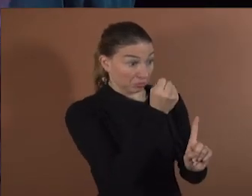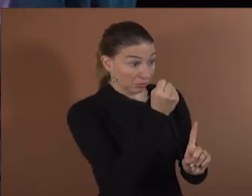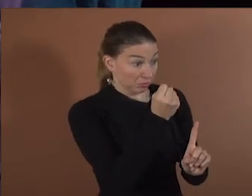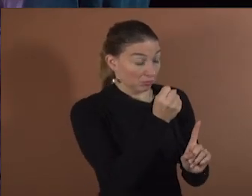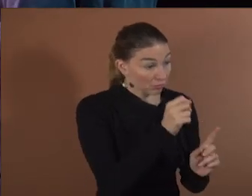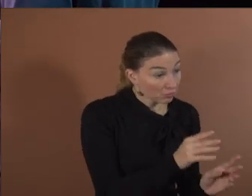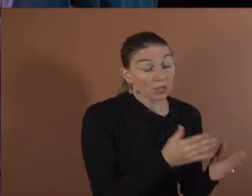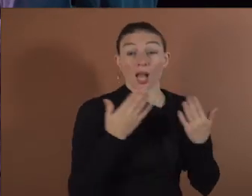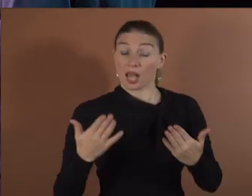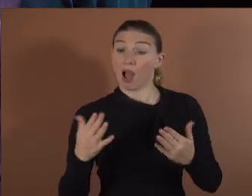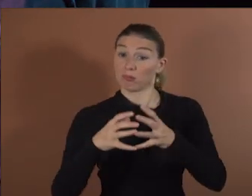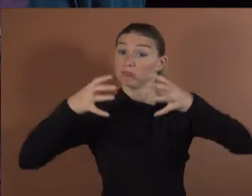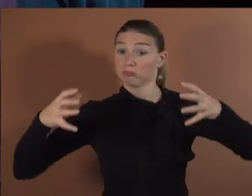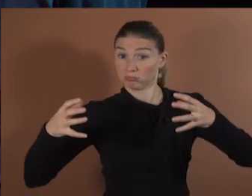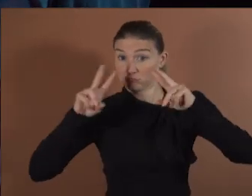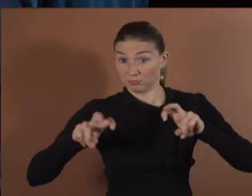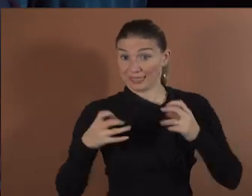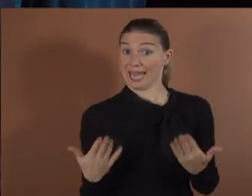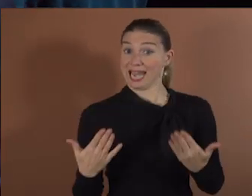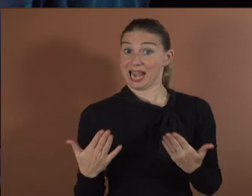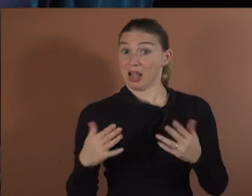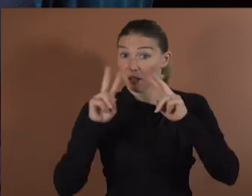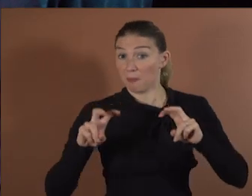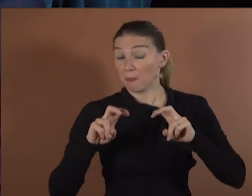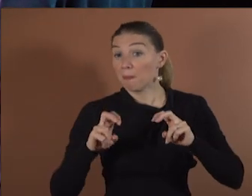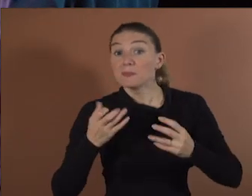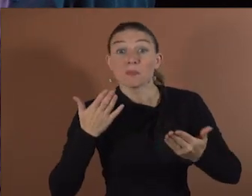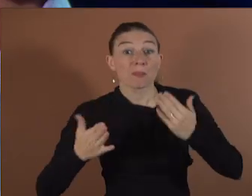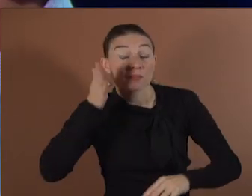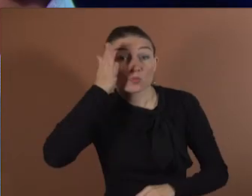therapy form might become a standard clinical application.